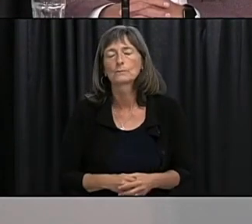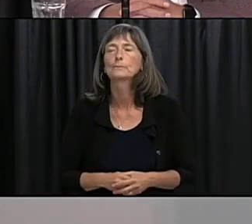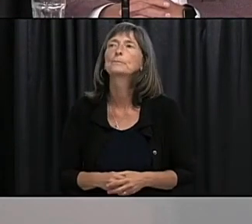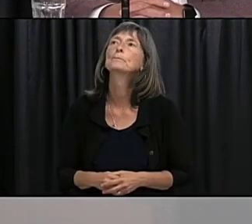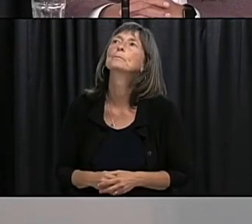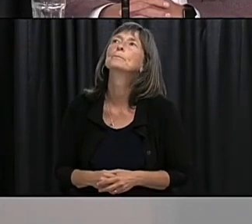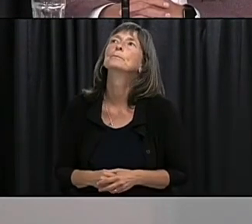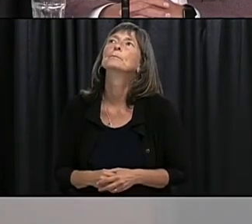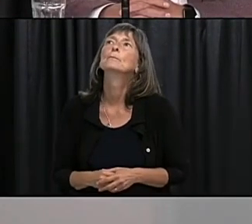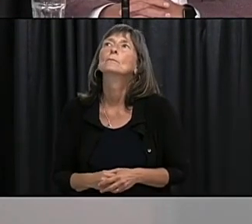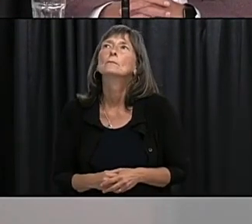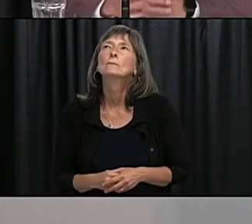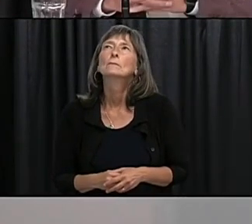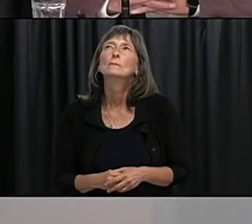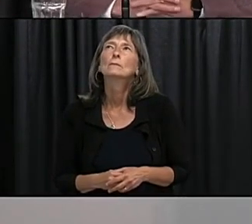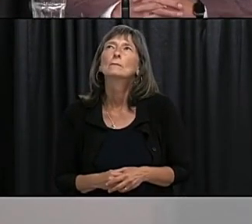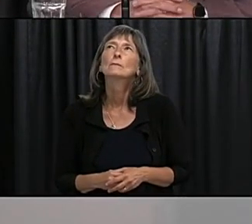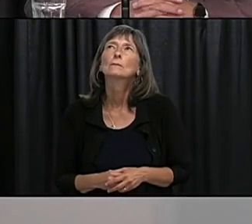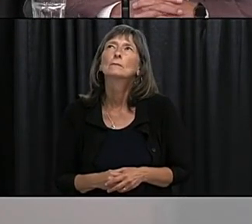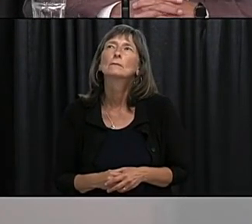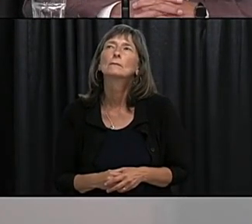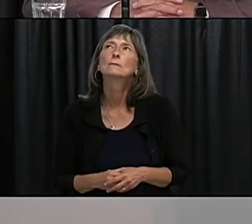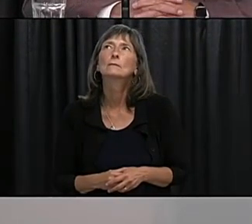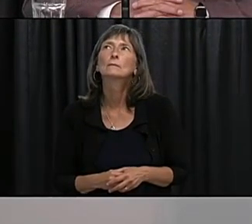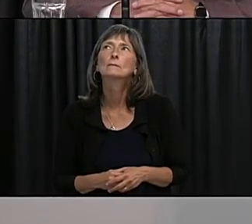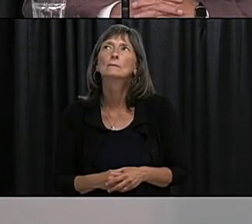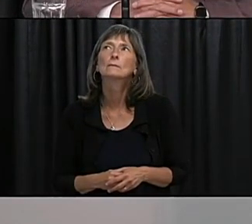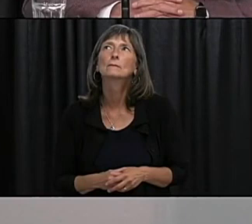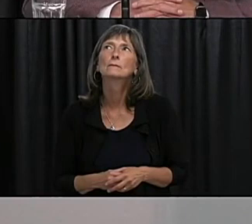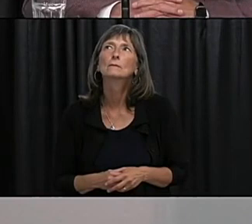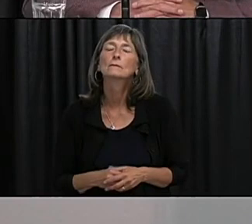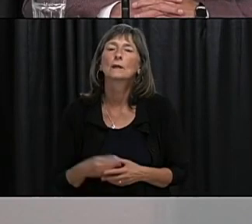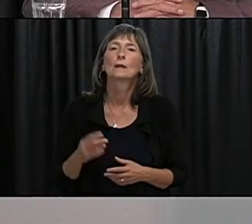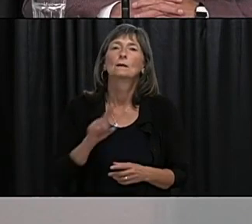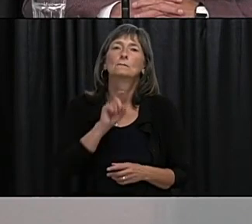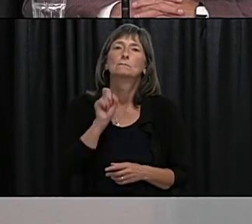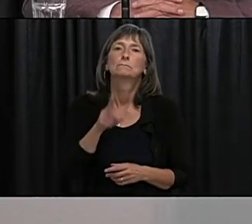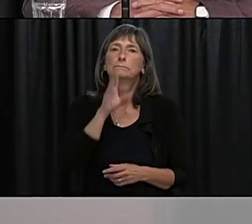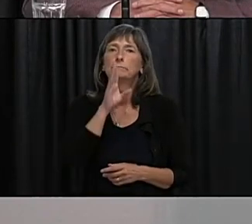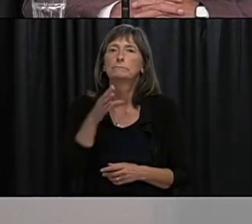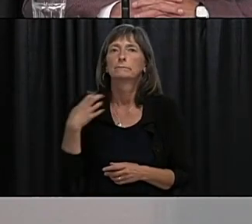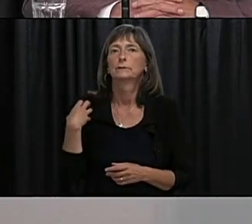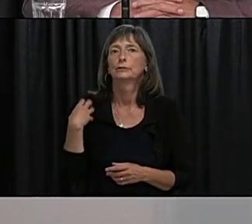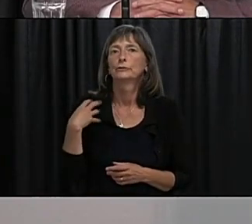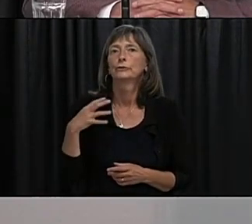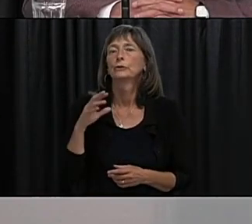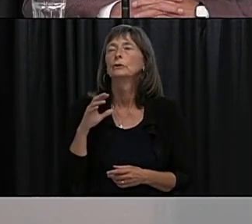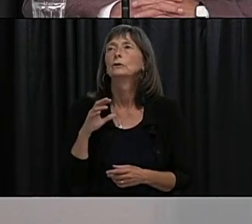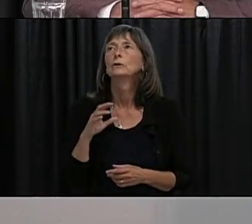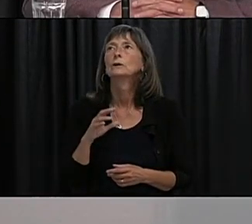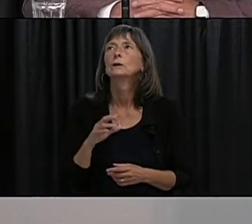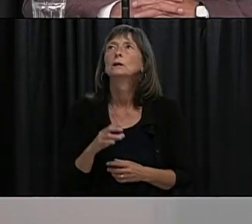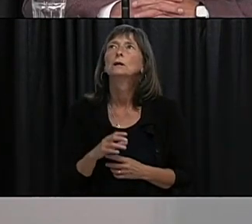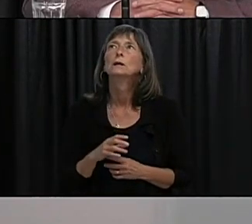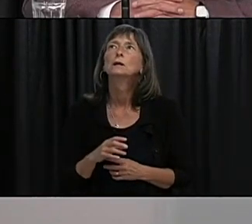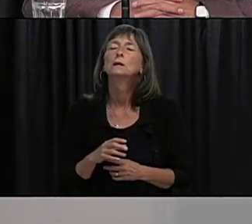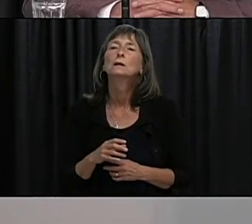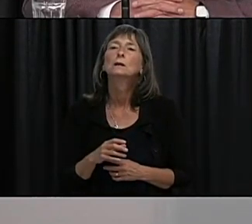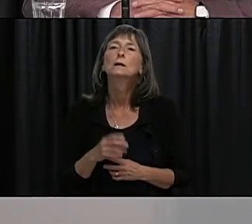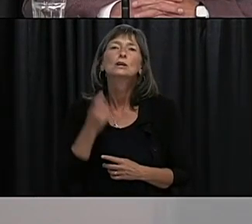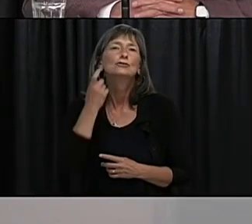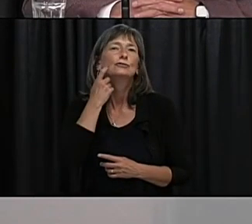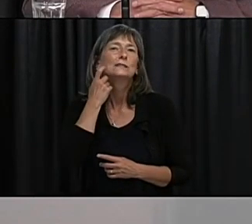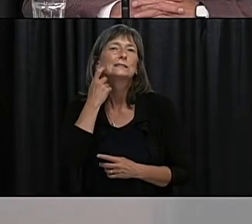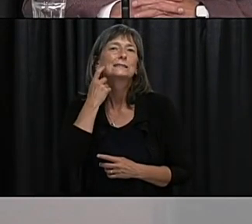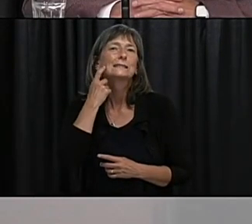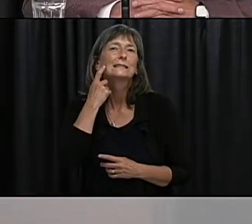okay and the other question I have for Minister Hage we have a recent poll narrative research